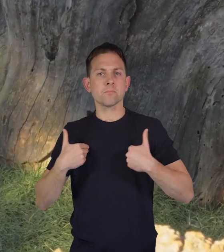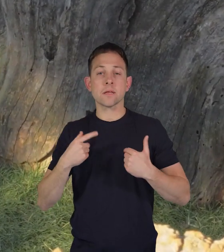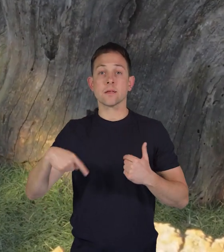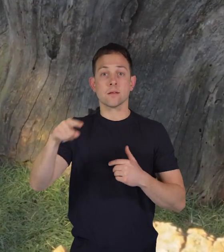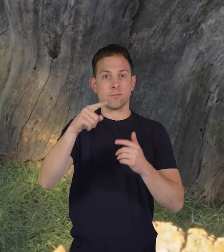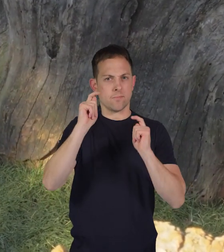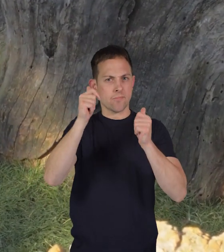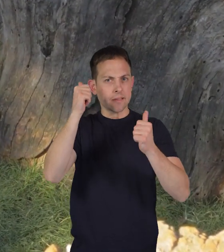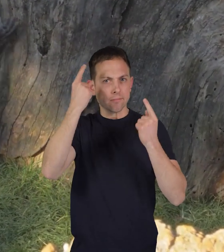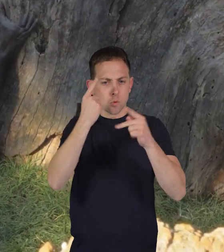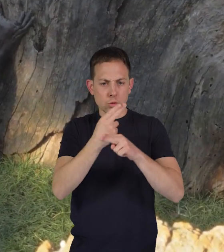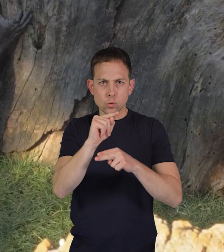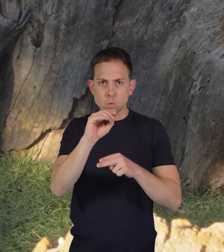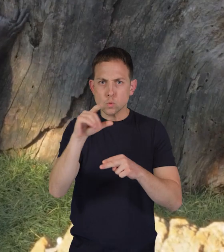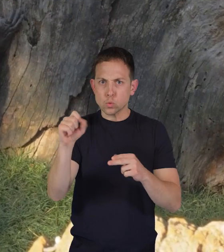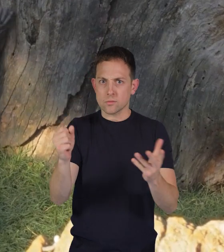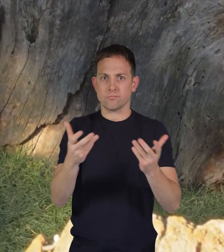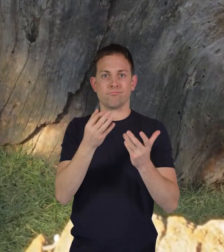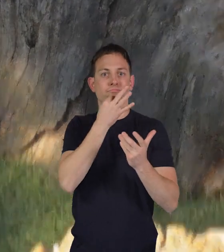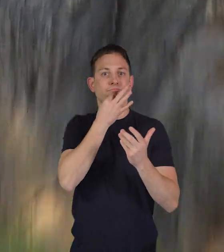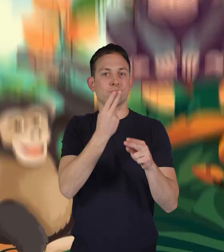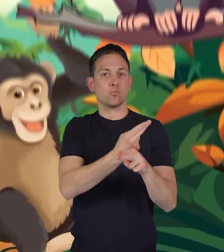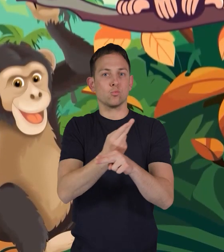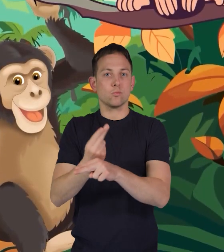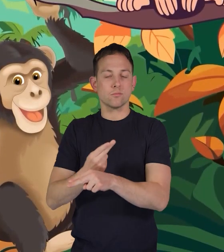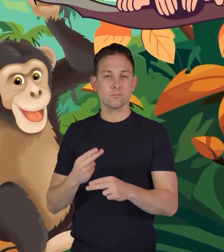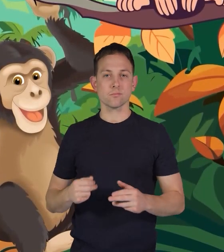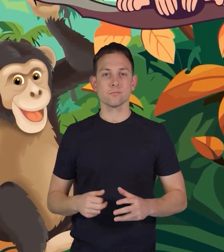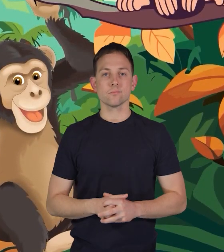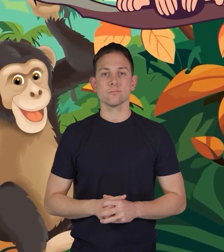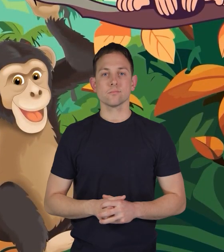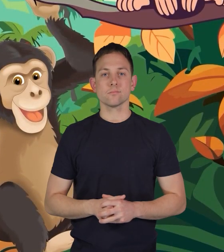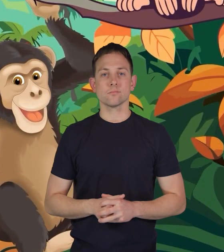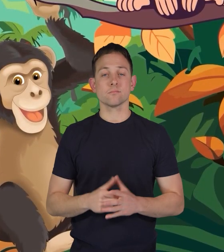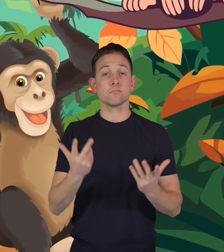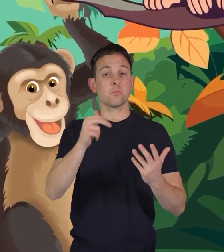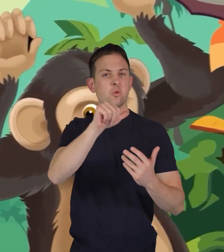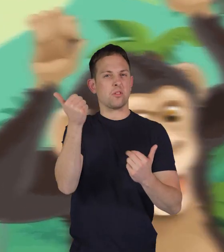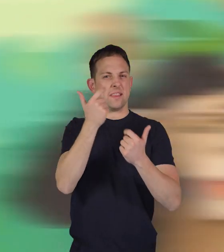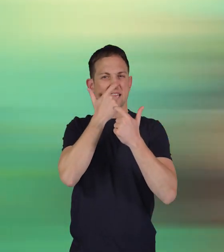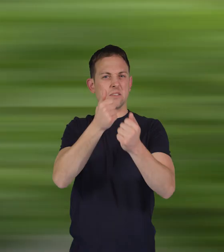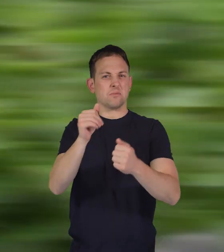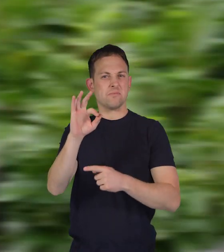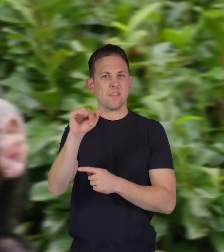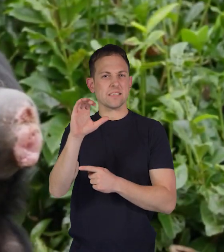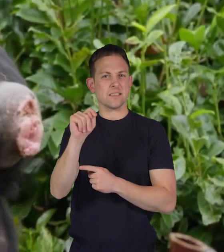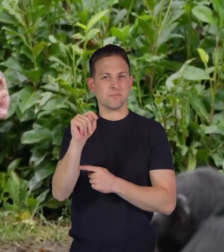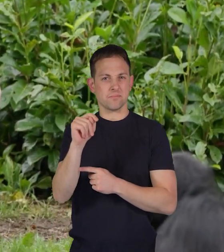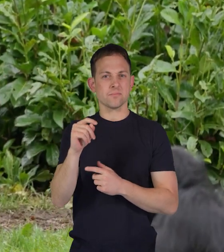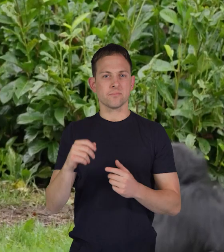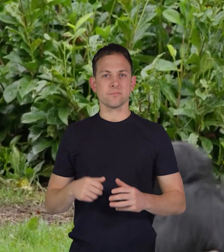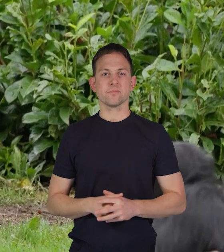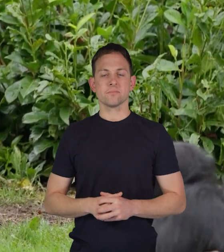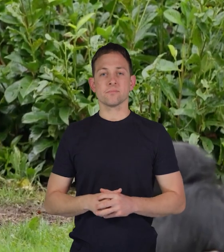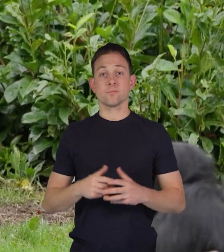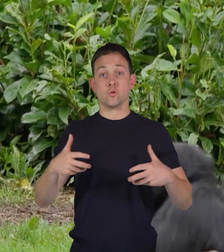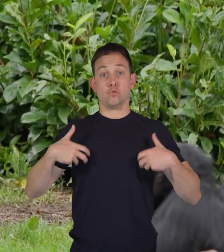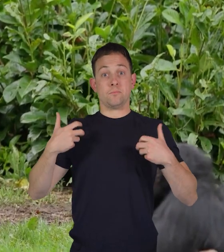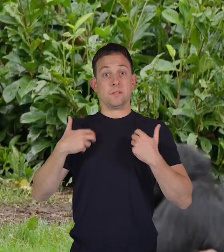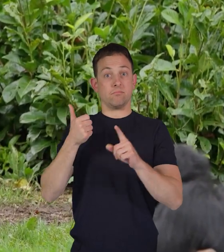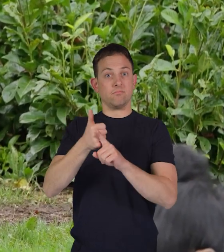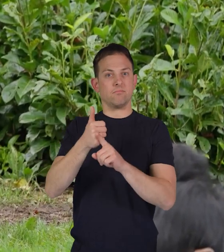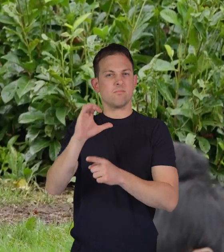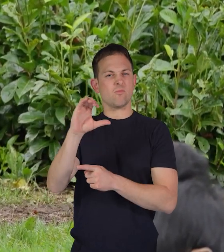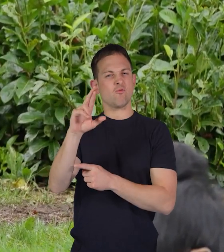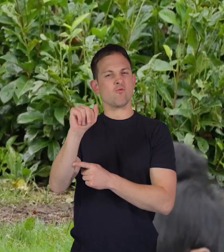thinking and use of tools come in handy other interesting facts chimpanzees are like the